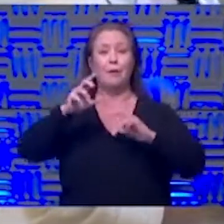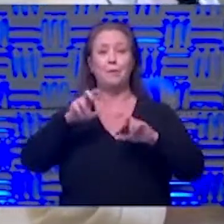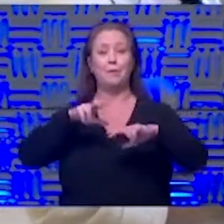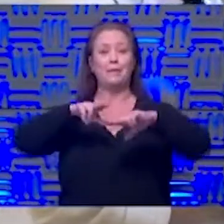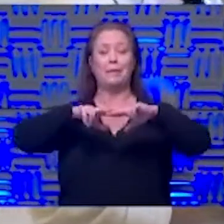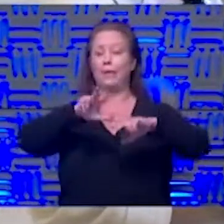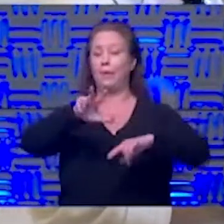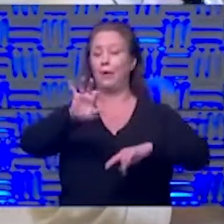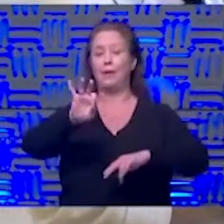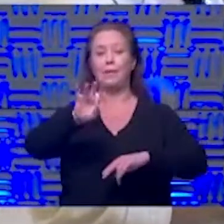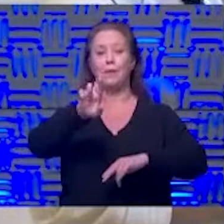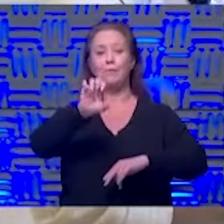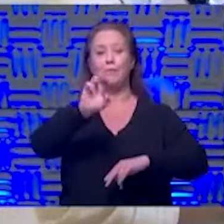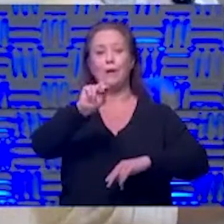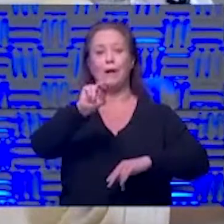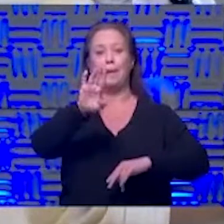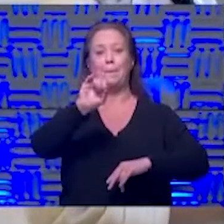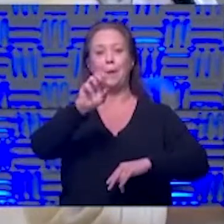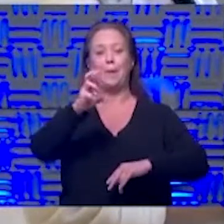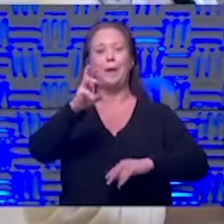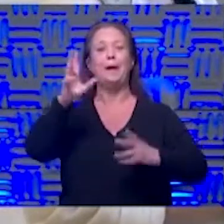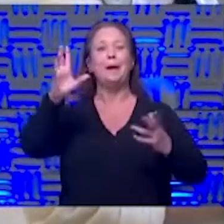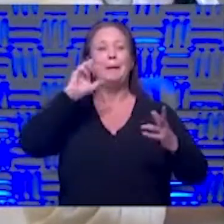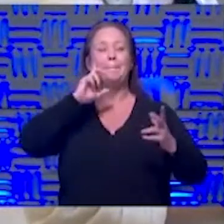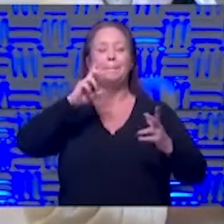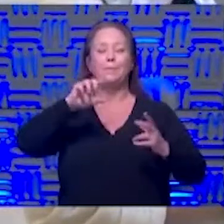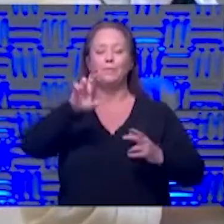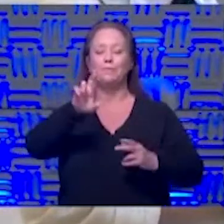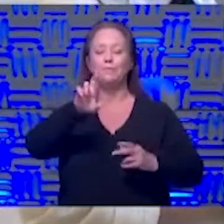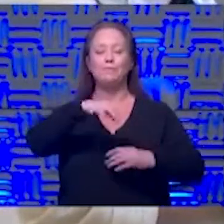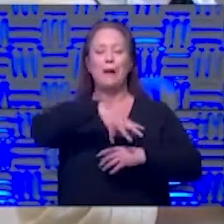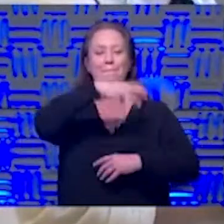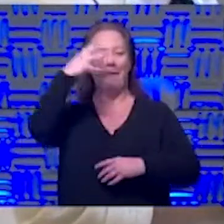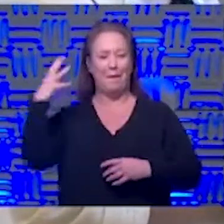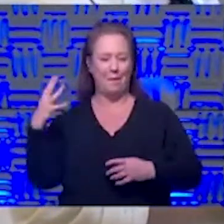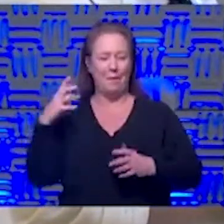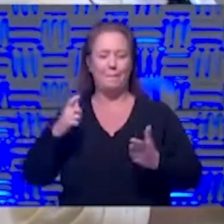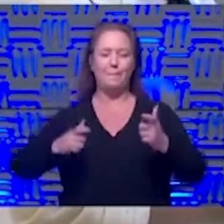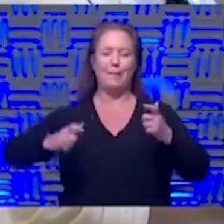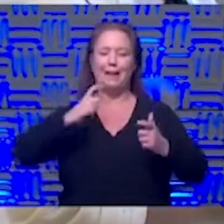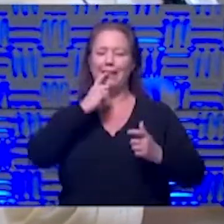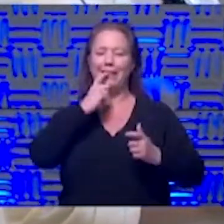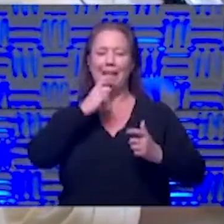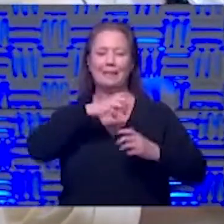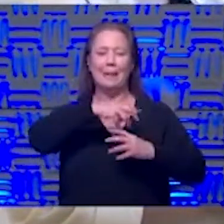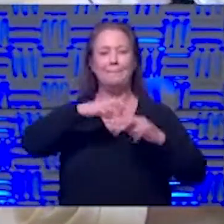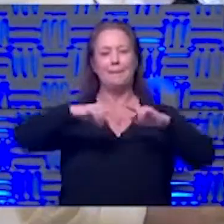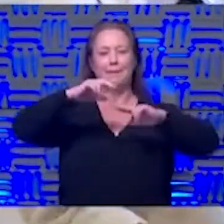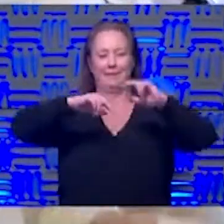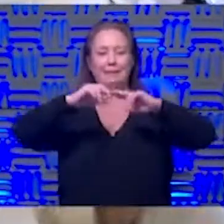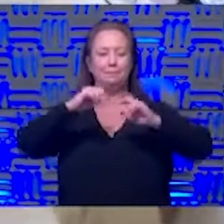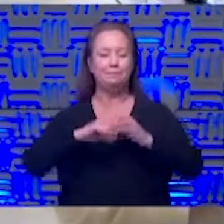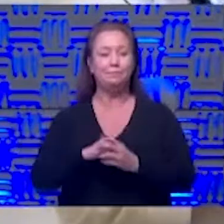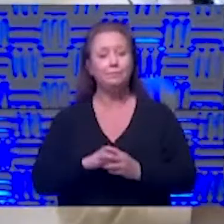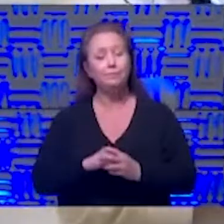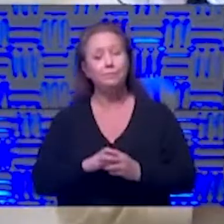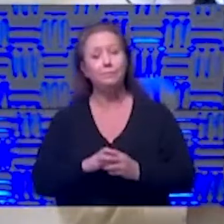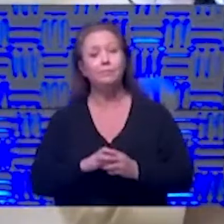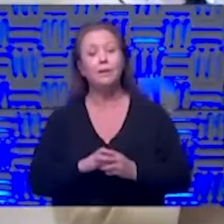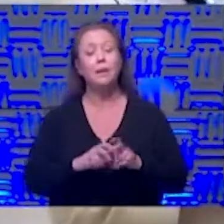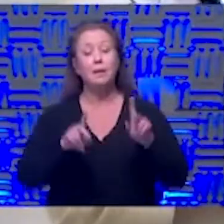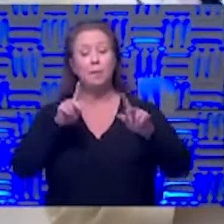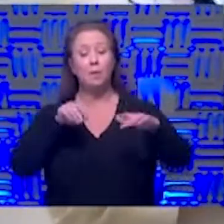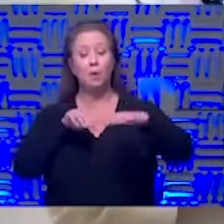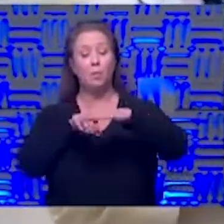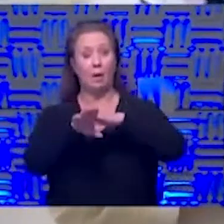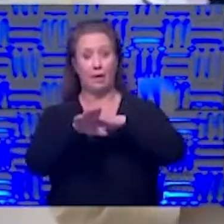39th and rainbow big glass building stop on in um donate some blood can't miss it and you said if um people can walk in as long